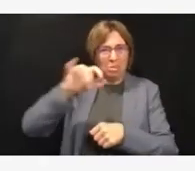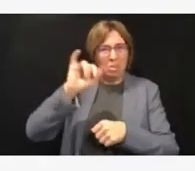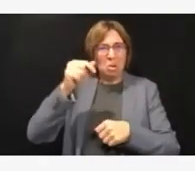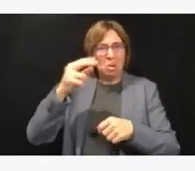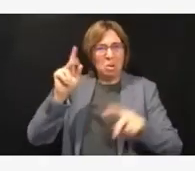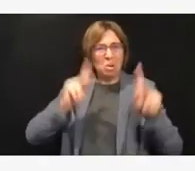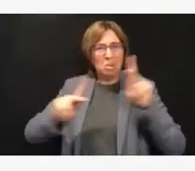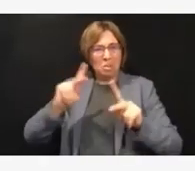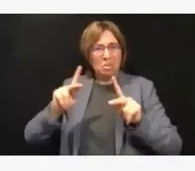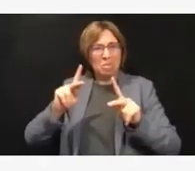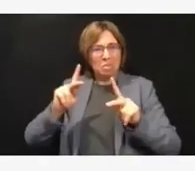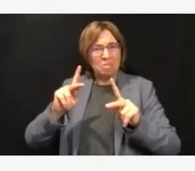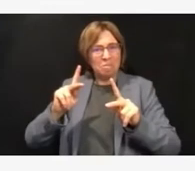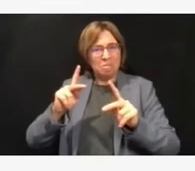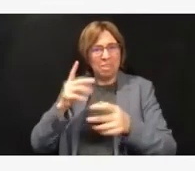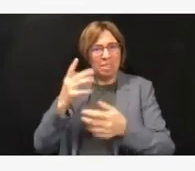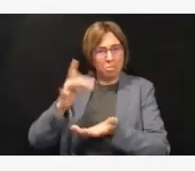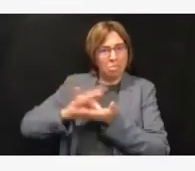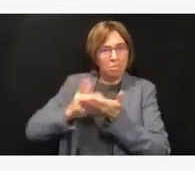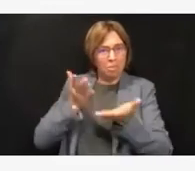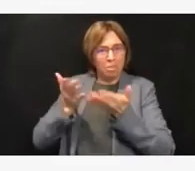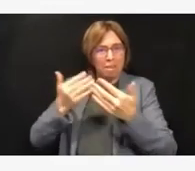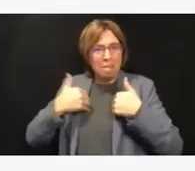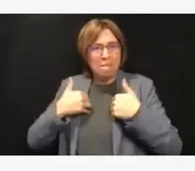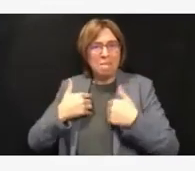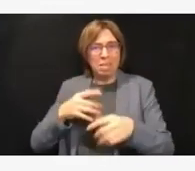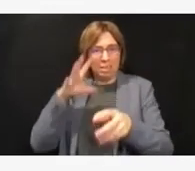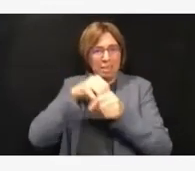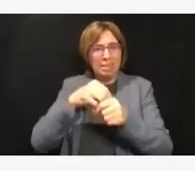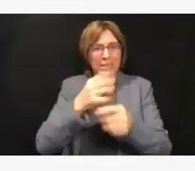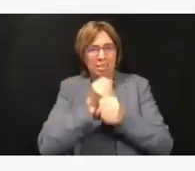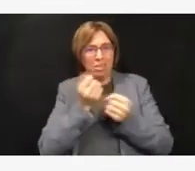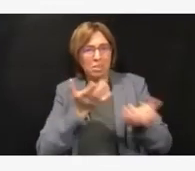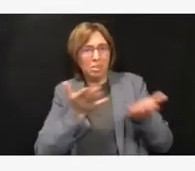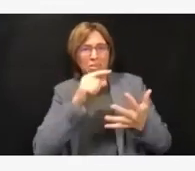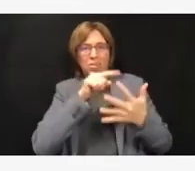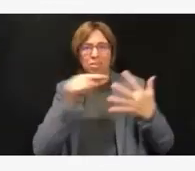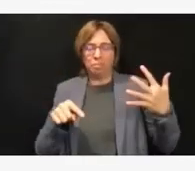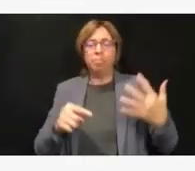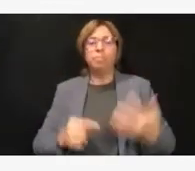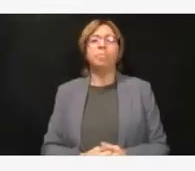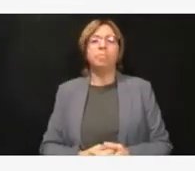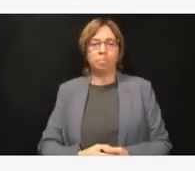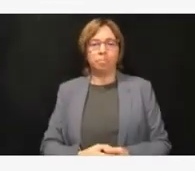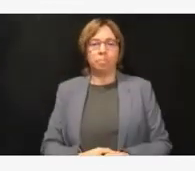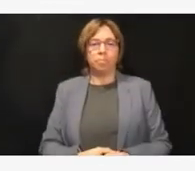Sousa. Dr. Dr. Jep, Dr. Director Jepsen.